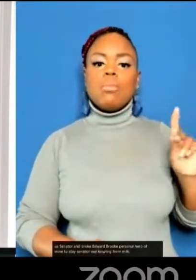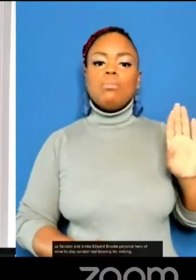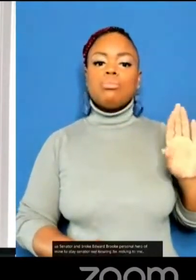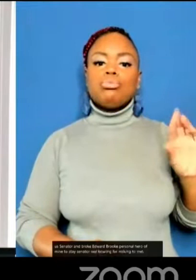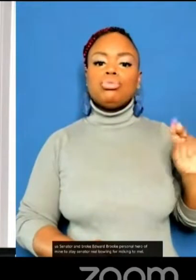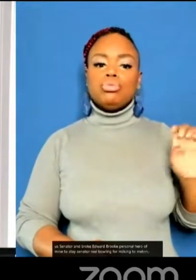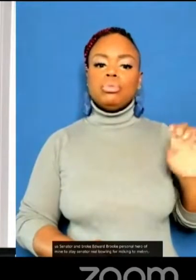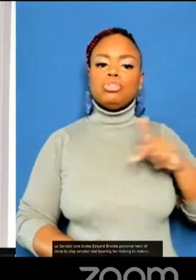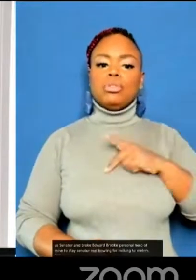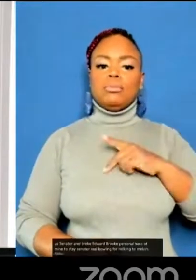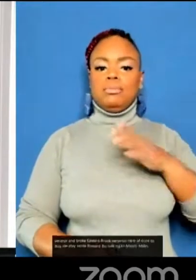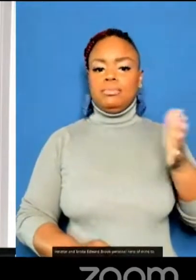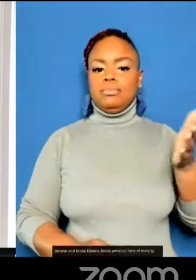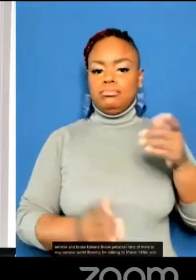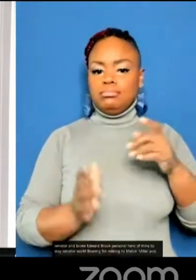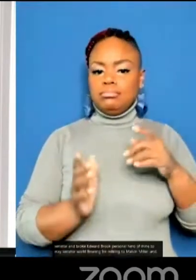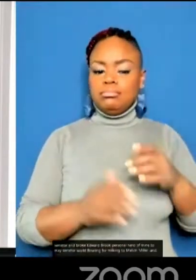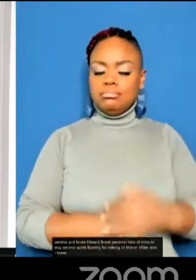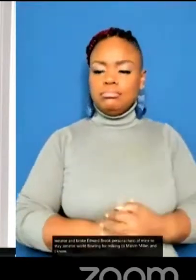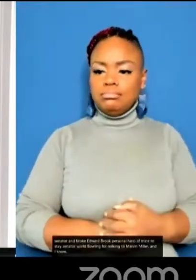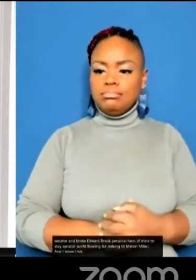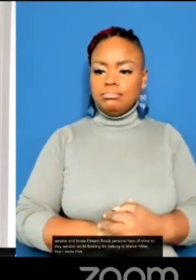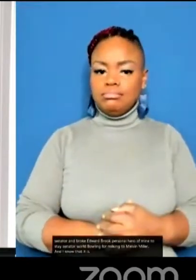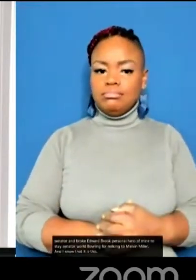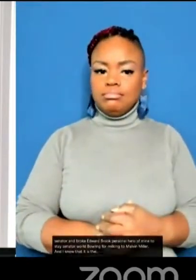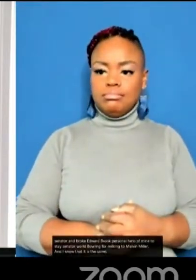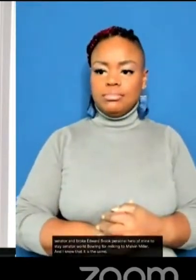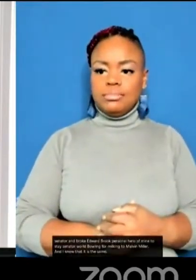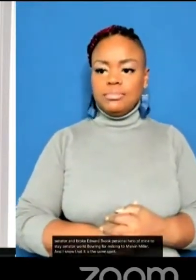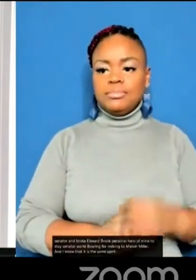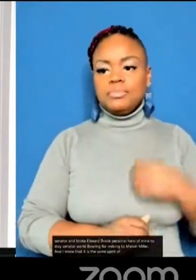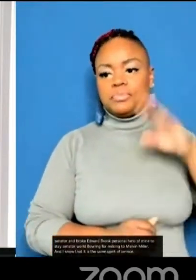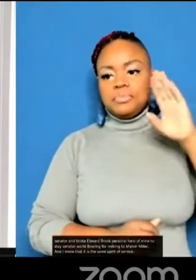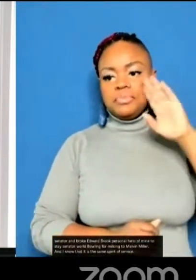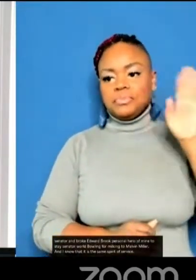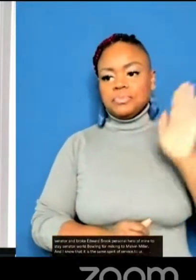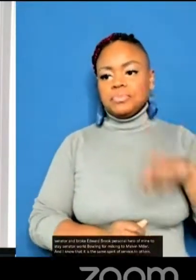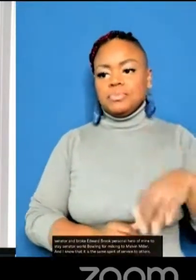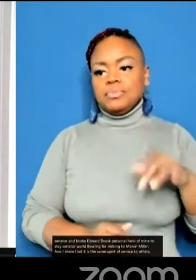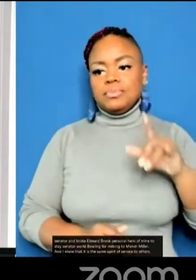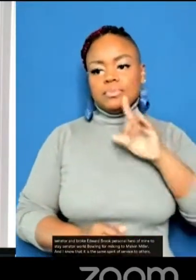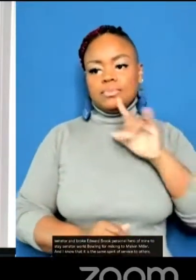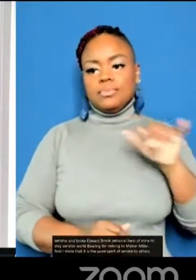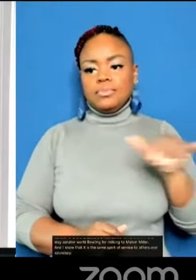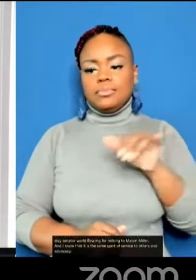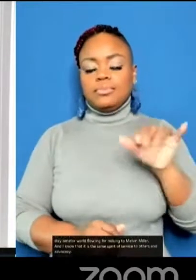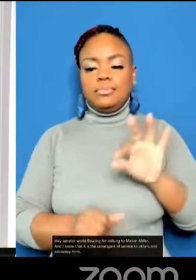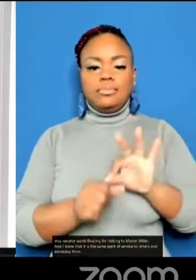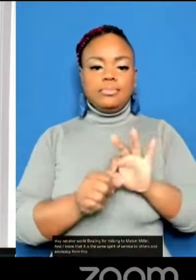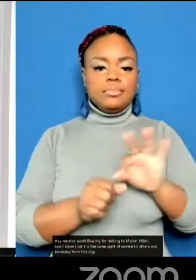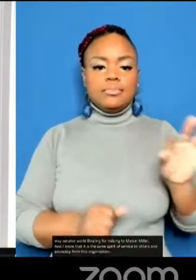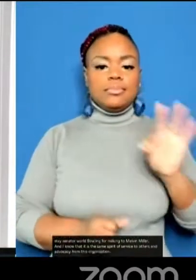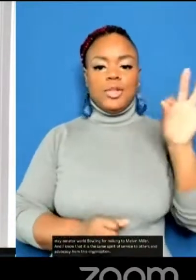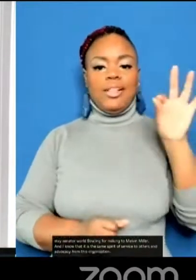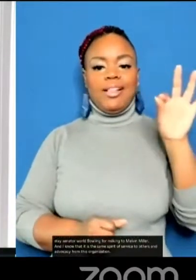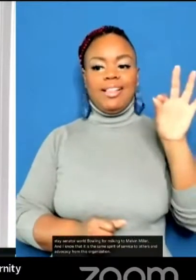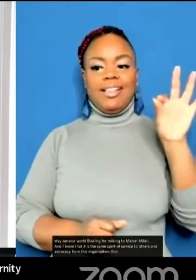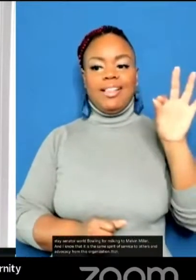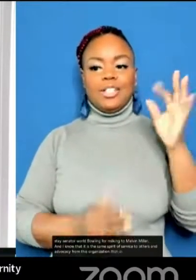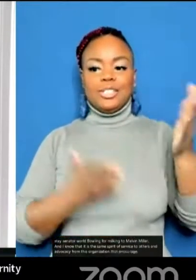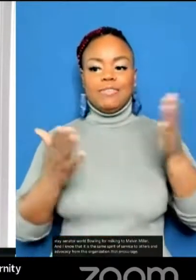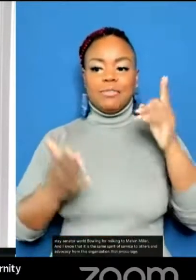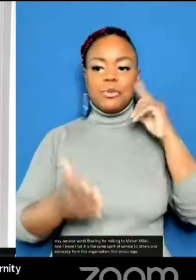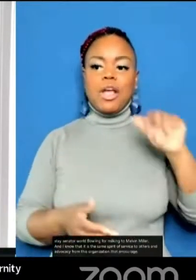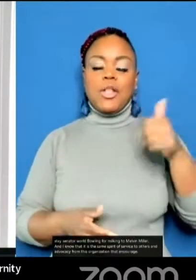Melvin Miller. And I know that it is the same spirit of service to others and advocacy from this organization that encouraged